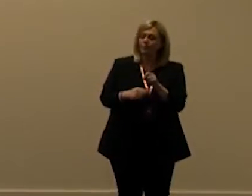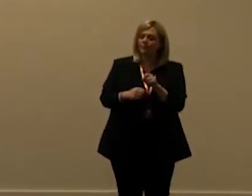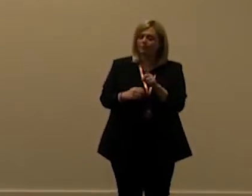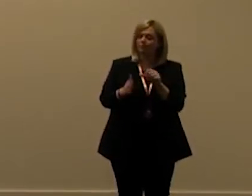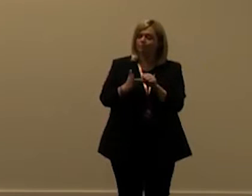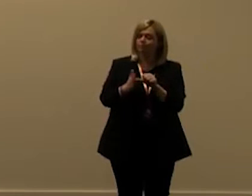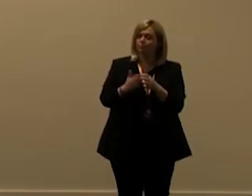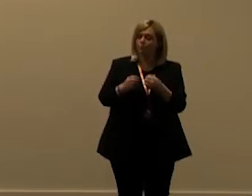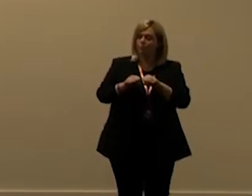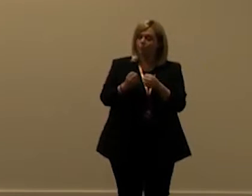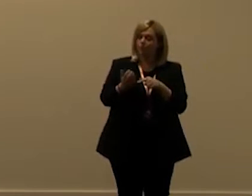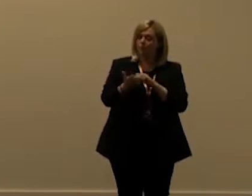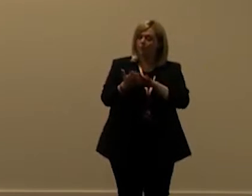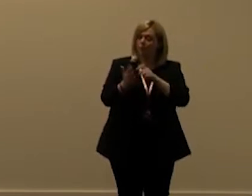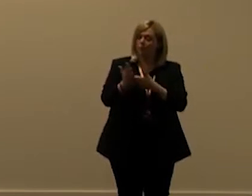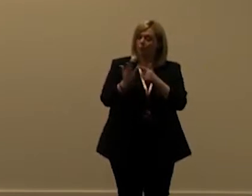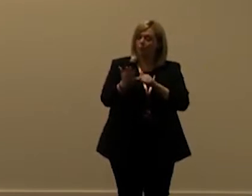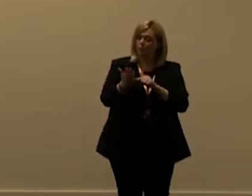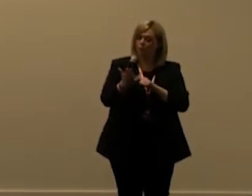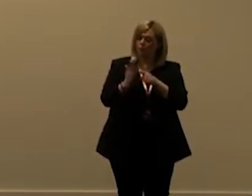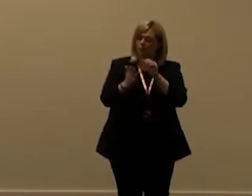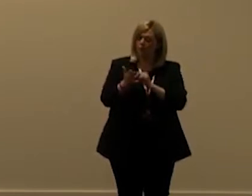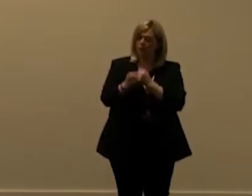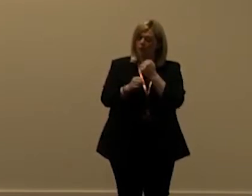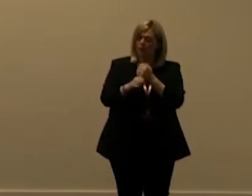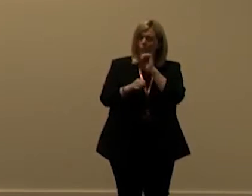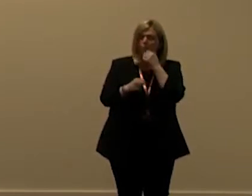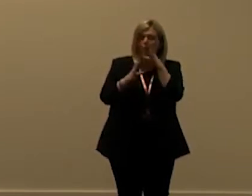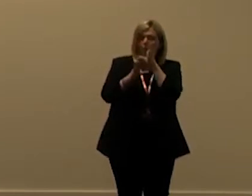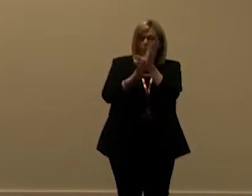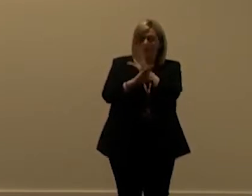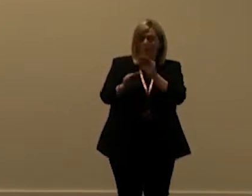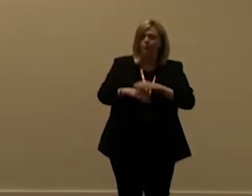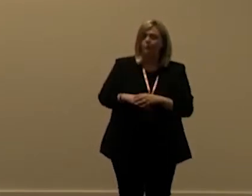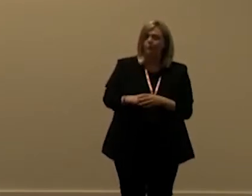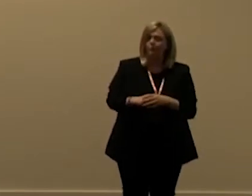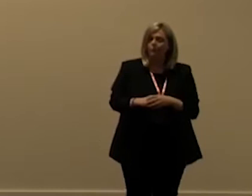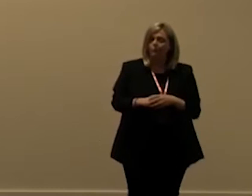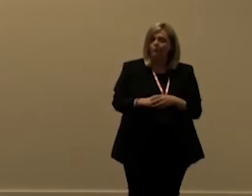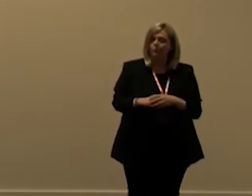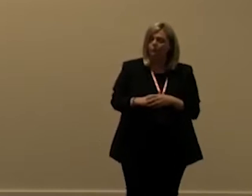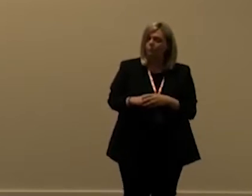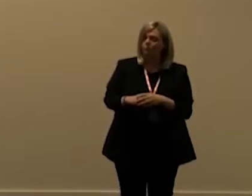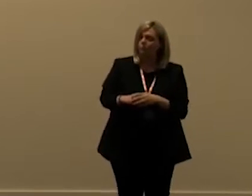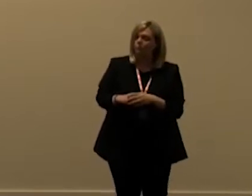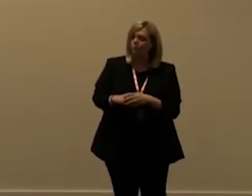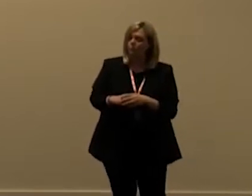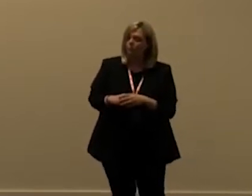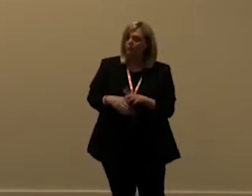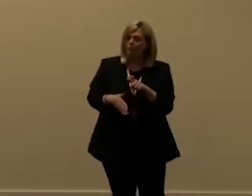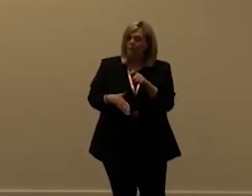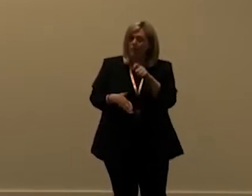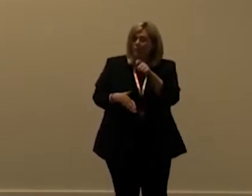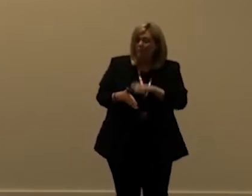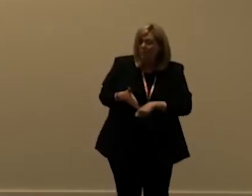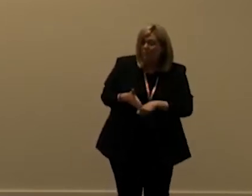so that you if you write code you know it will tell you that you're throttled now and you can't buy yourself out